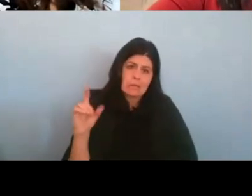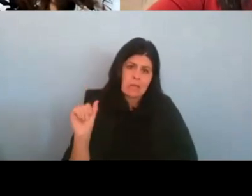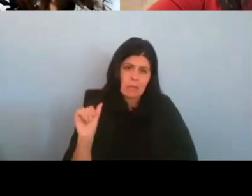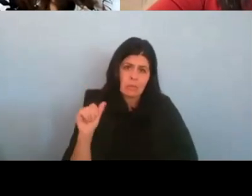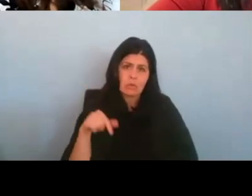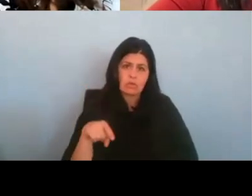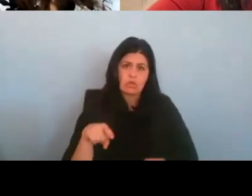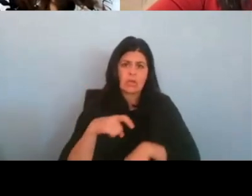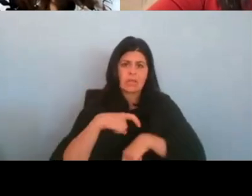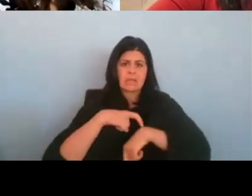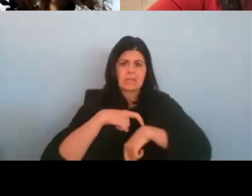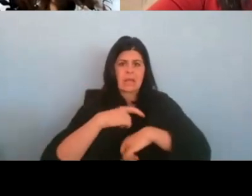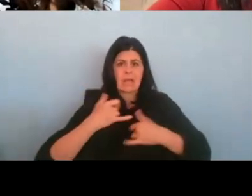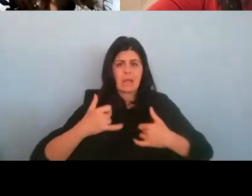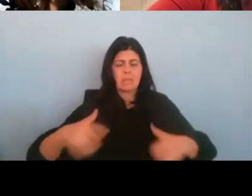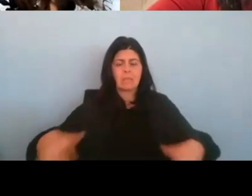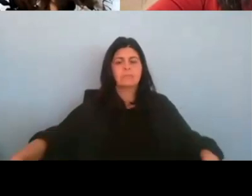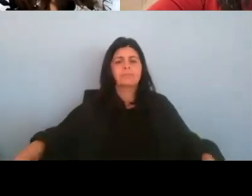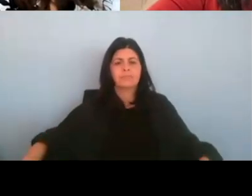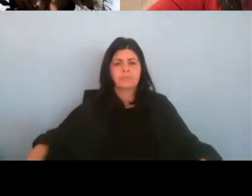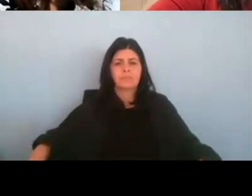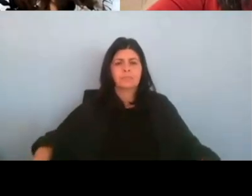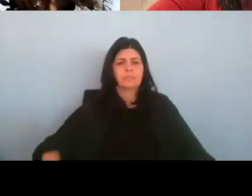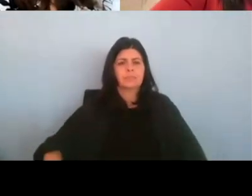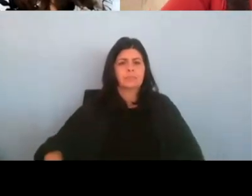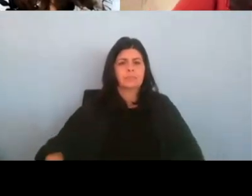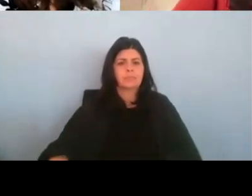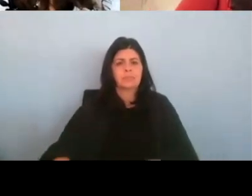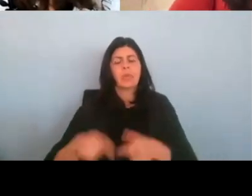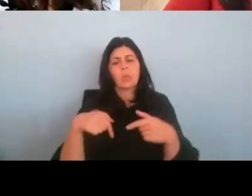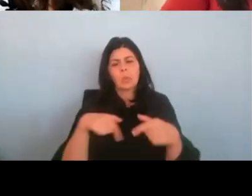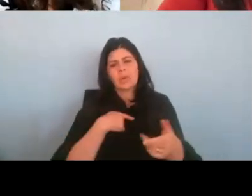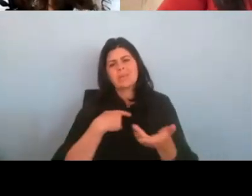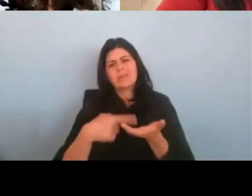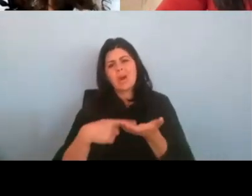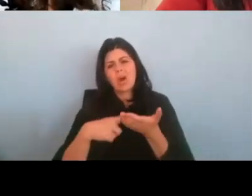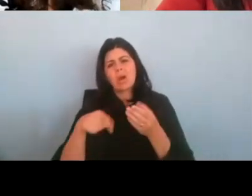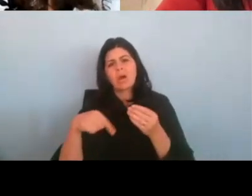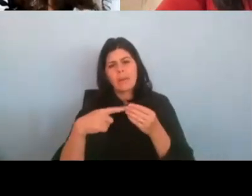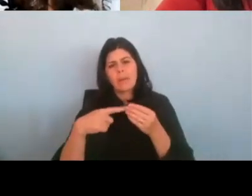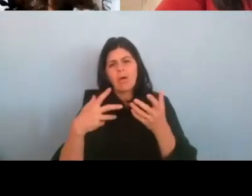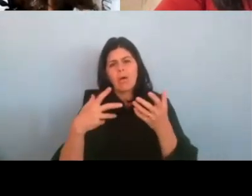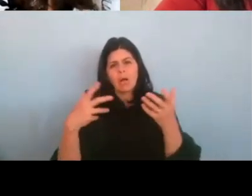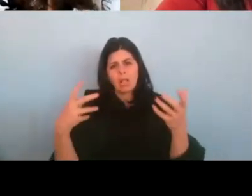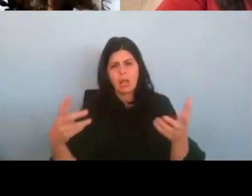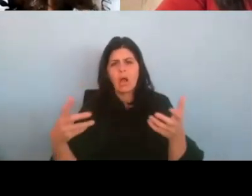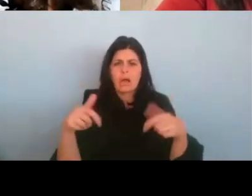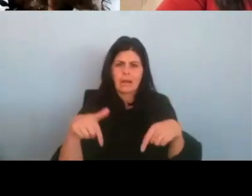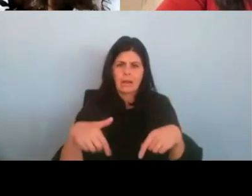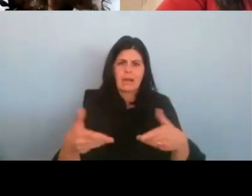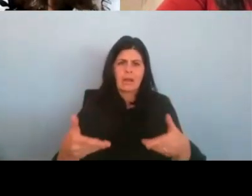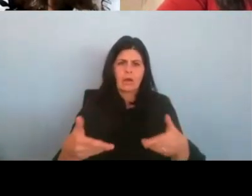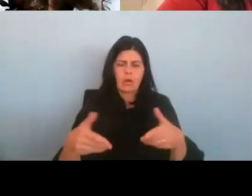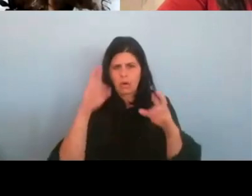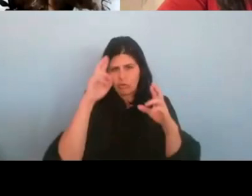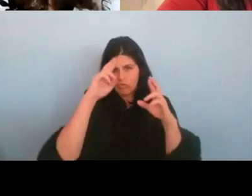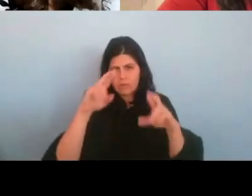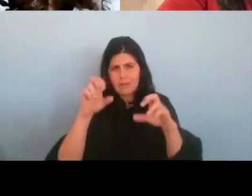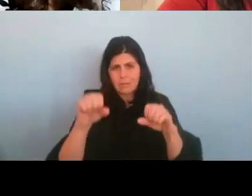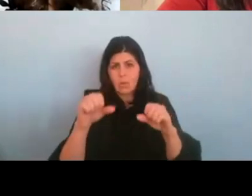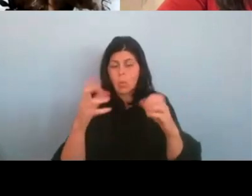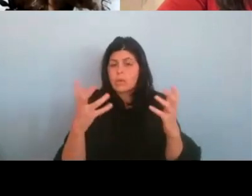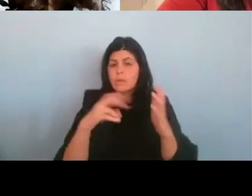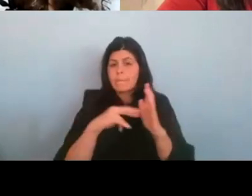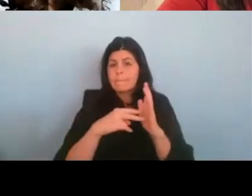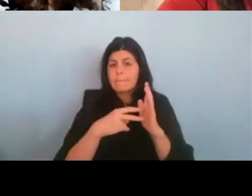this time is something that we talk about a lot at respectability. We talk about what does that, what does that mean? And